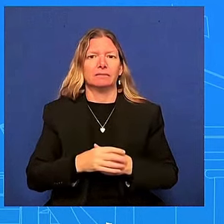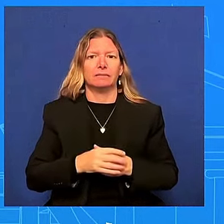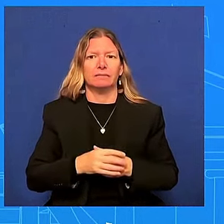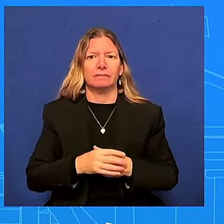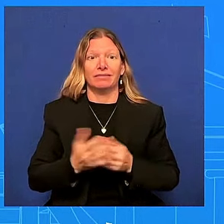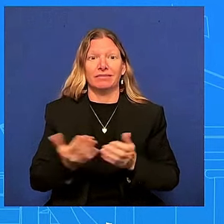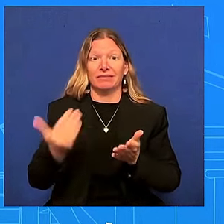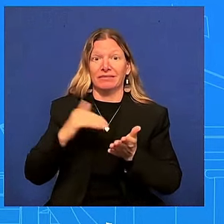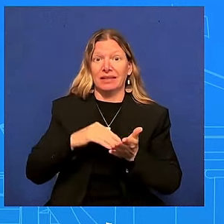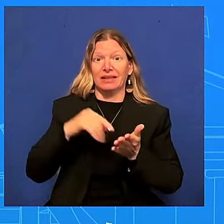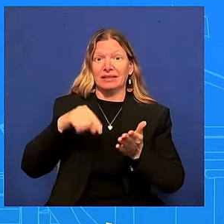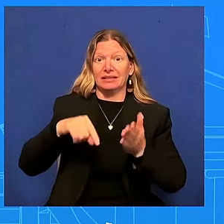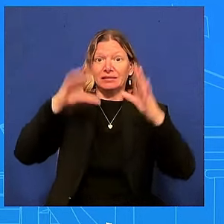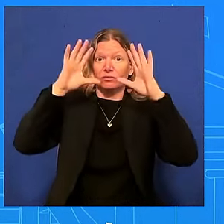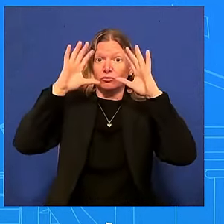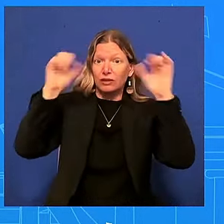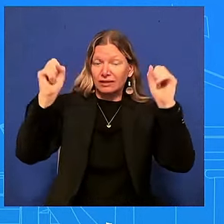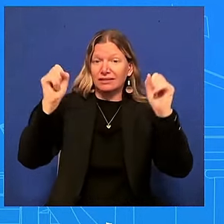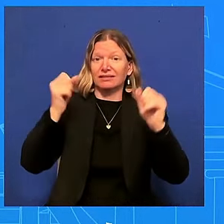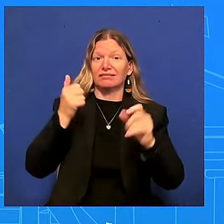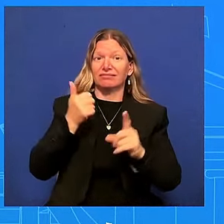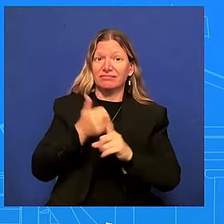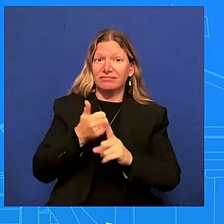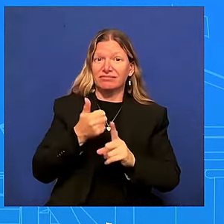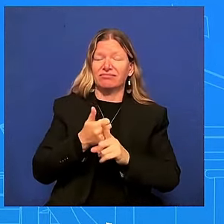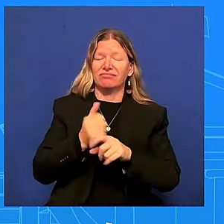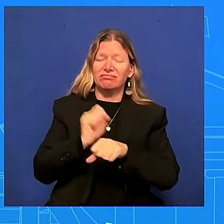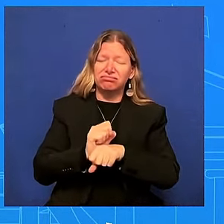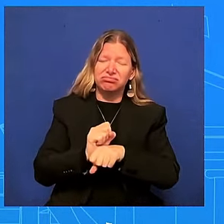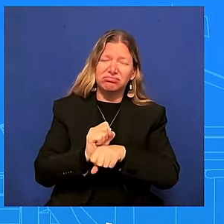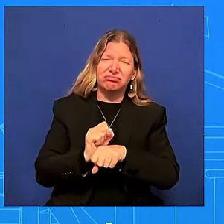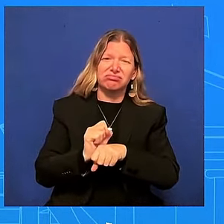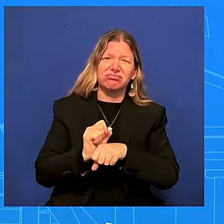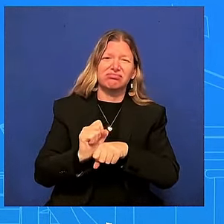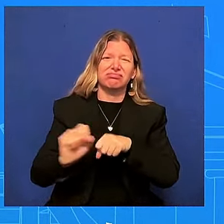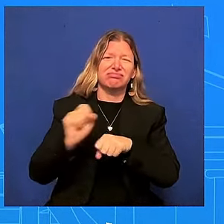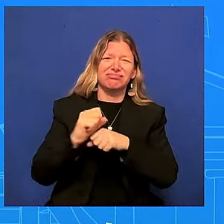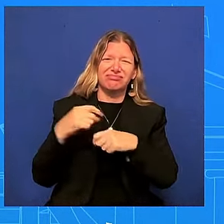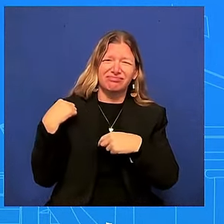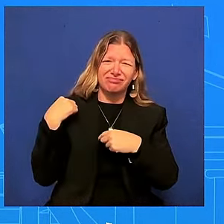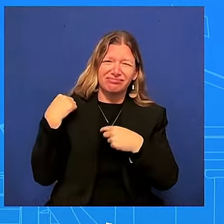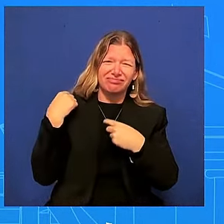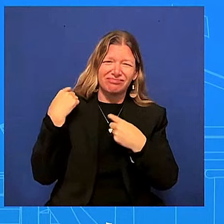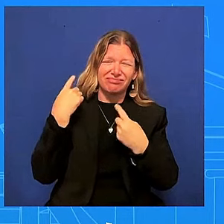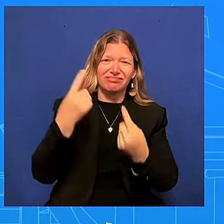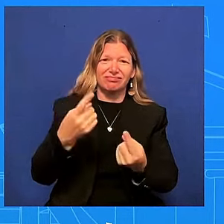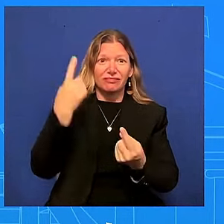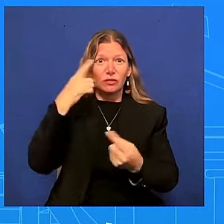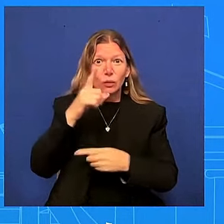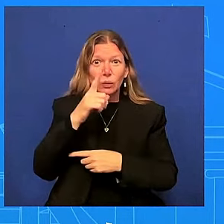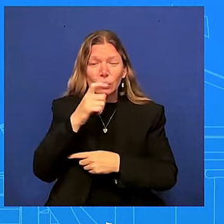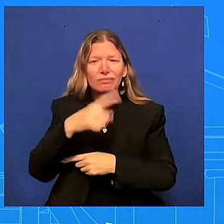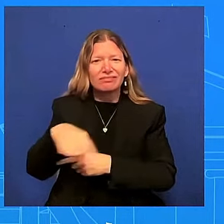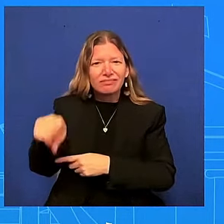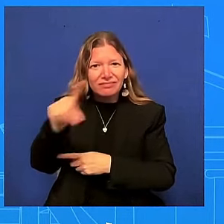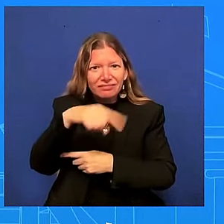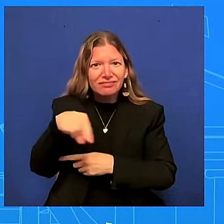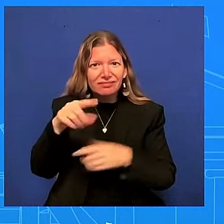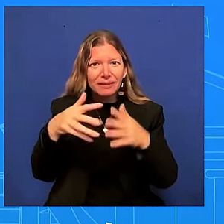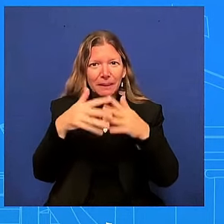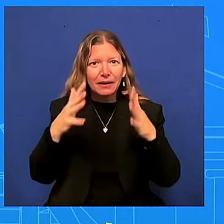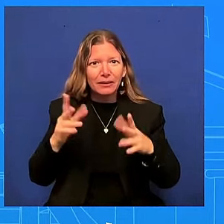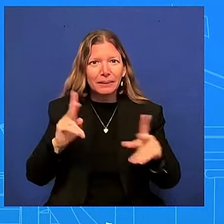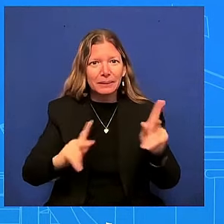has worked incredibly hard for the american people and not just as president as vice president as a senator